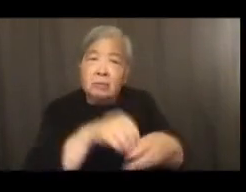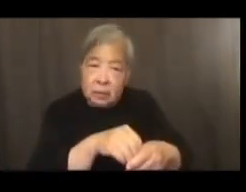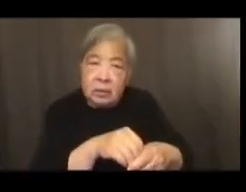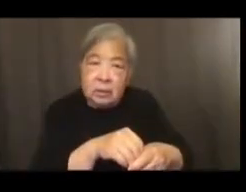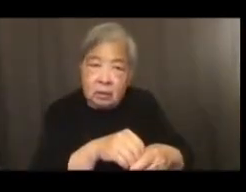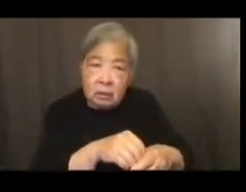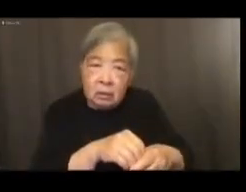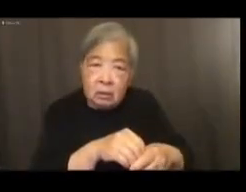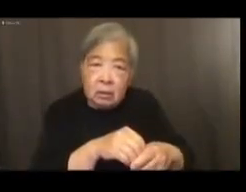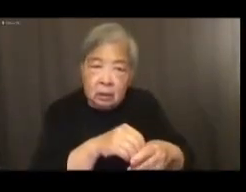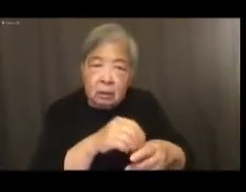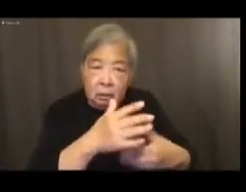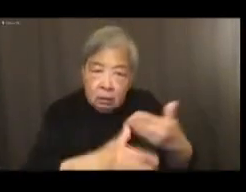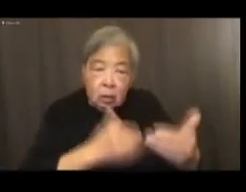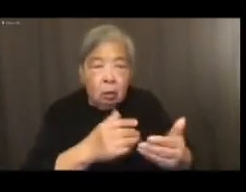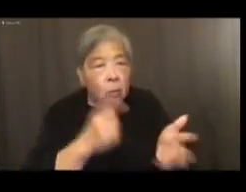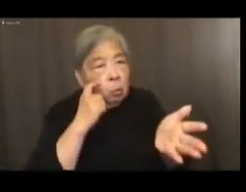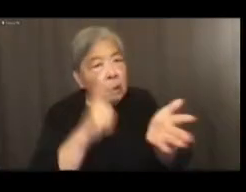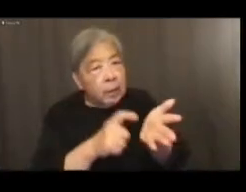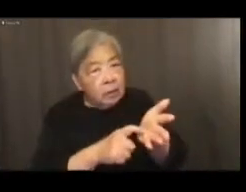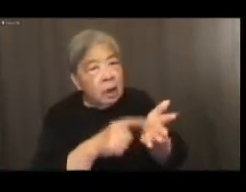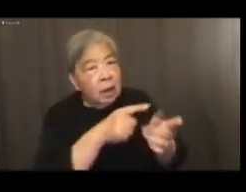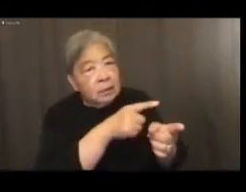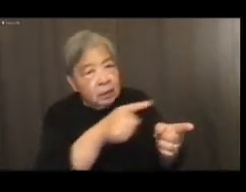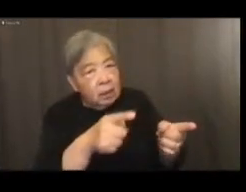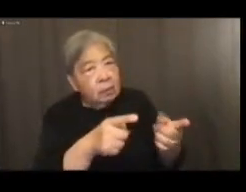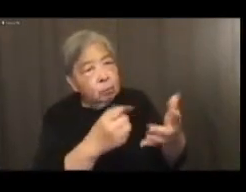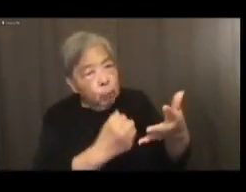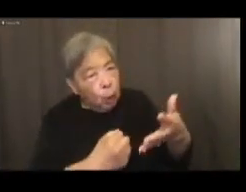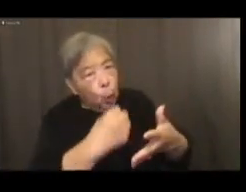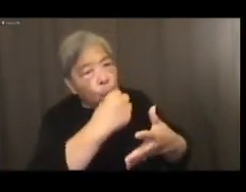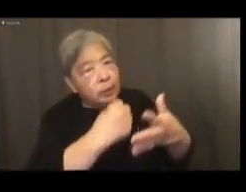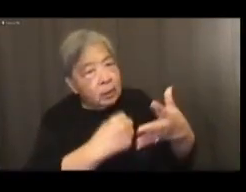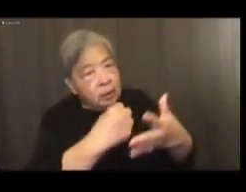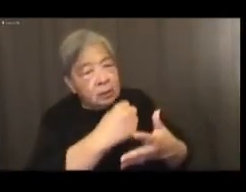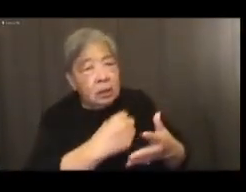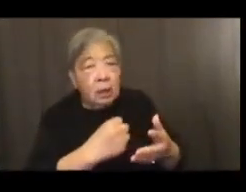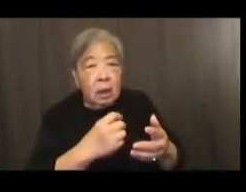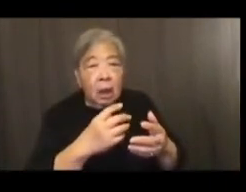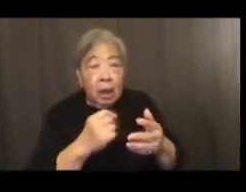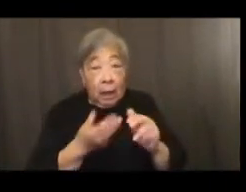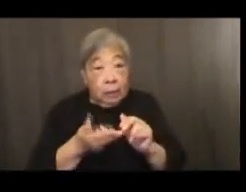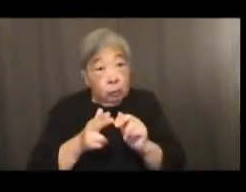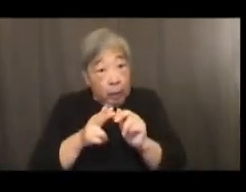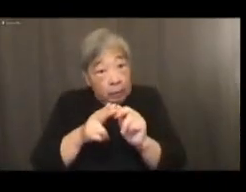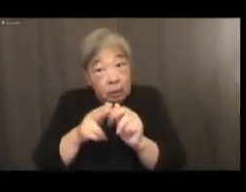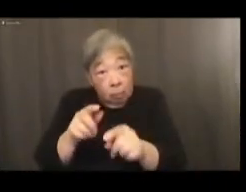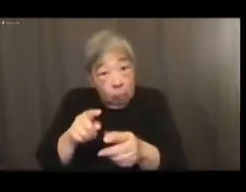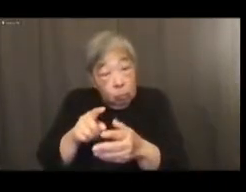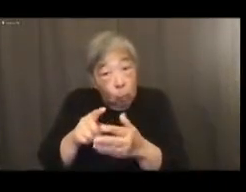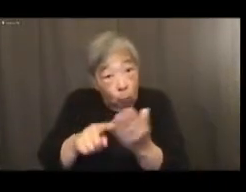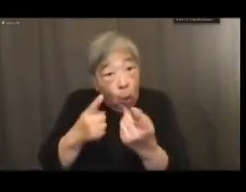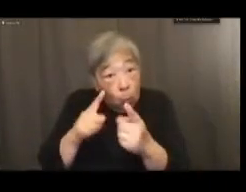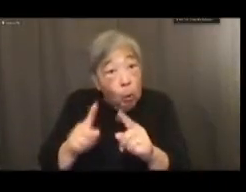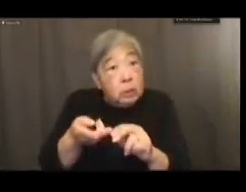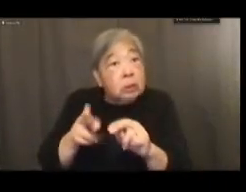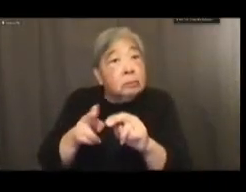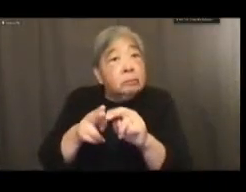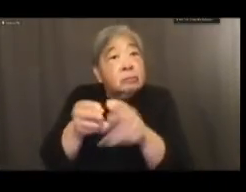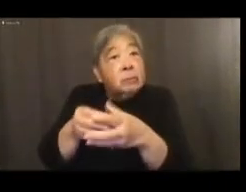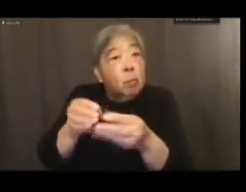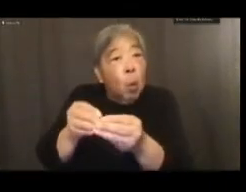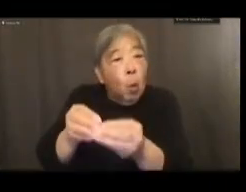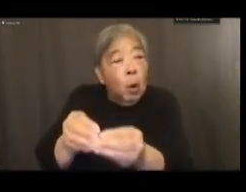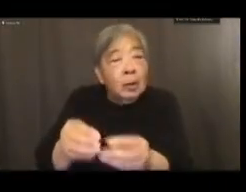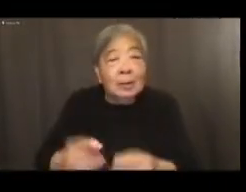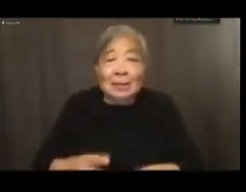I believe, that recognizes Kerner priorities and scales up what works. It is time, I suggest, to